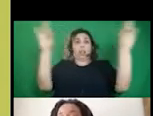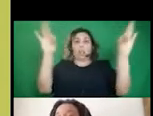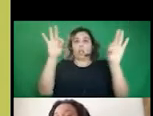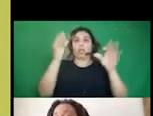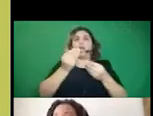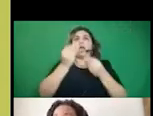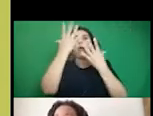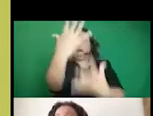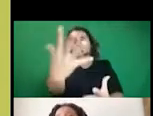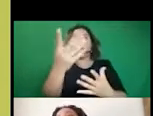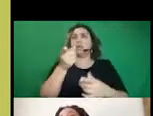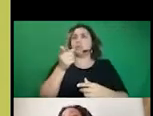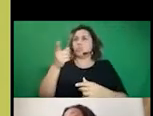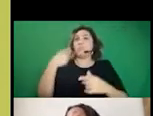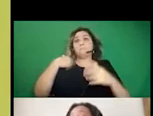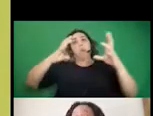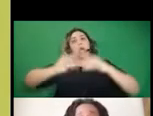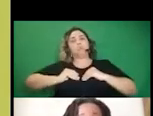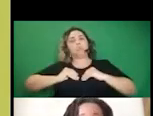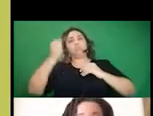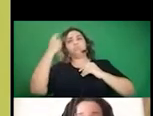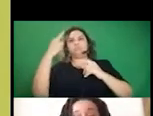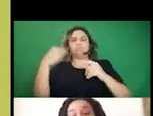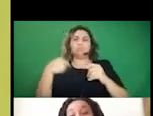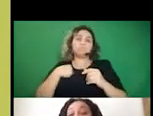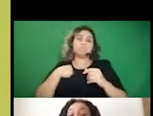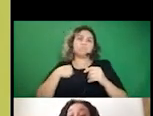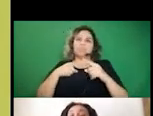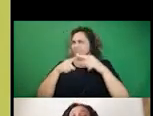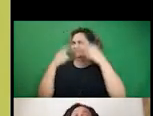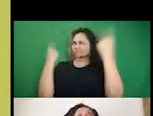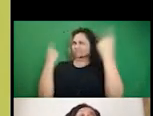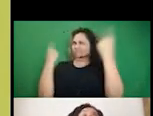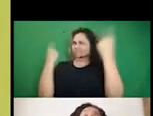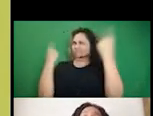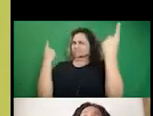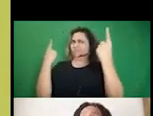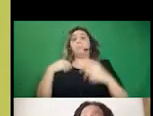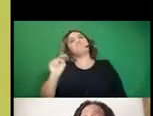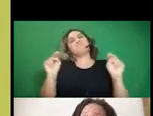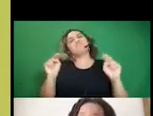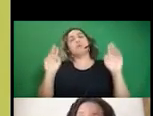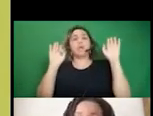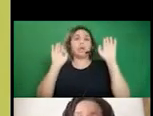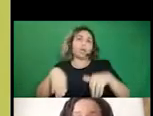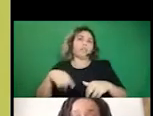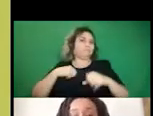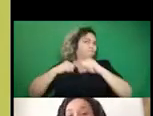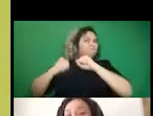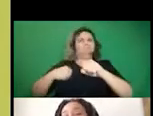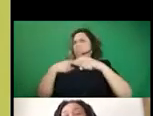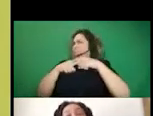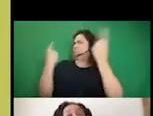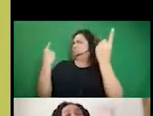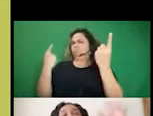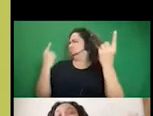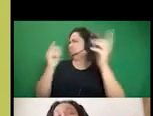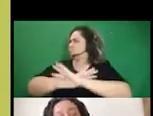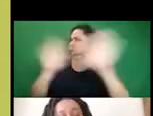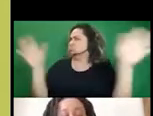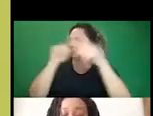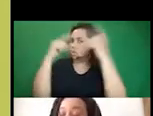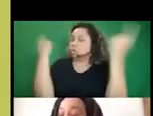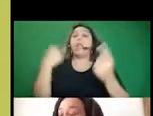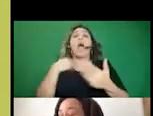agree, you can agree, you can be neutral, uh, you can disagree, you can strongly disagree. And I also just want to